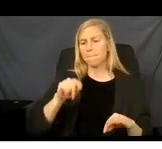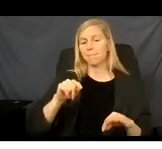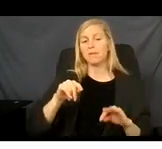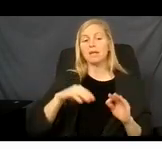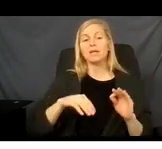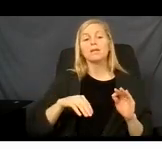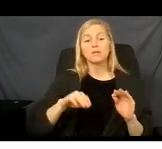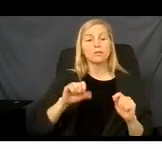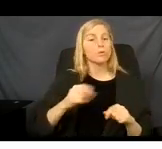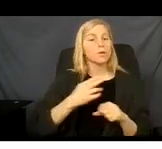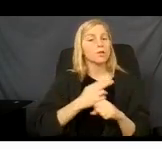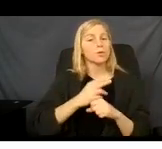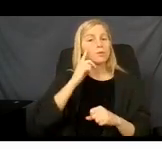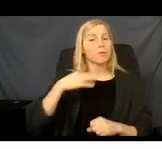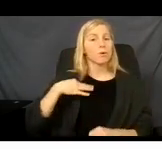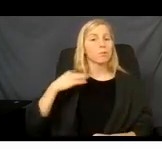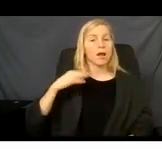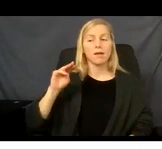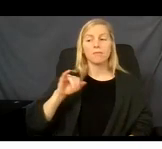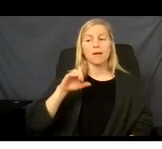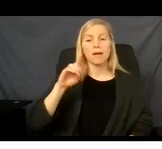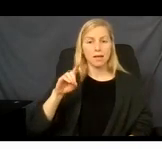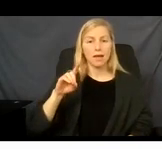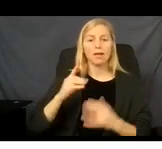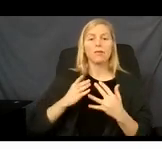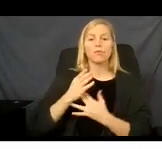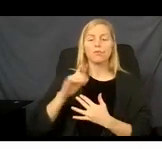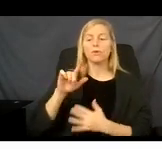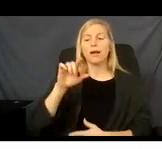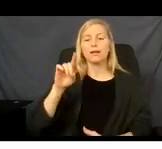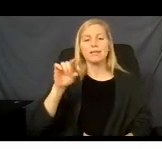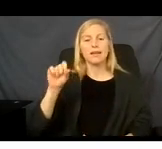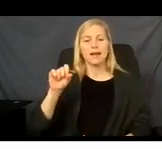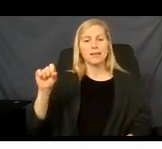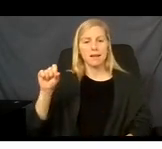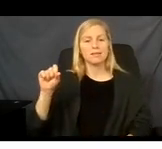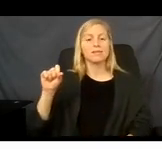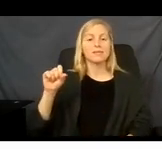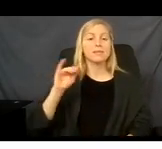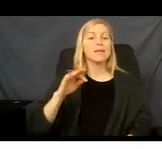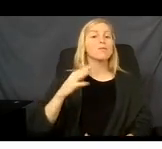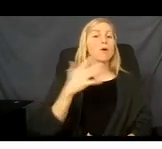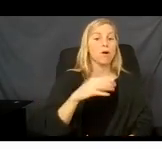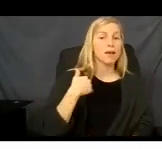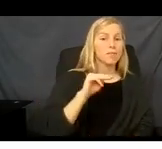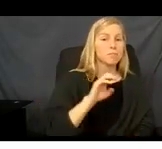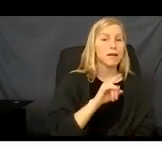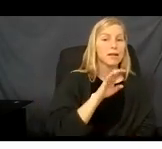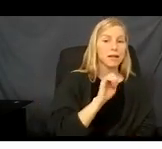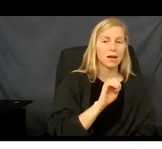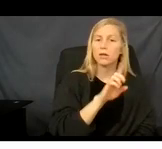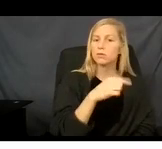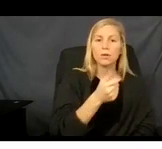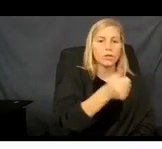use to apply for Medicaid through your LDSS if you have Medicare and it's just you in your